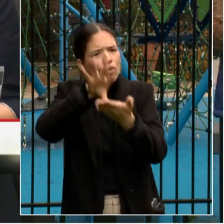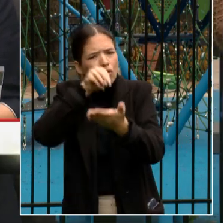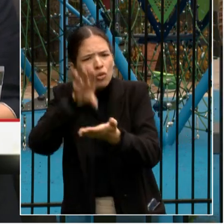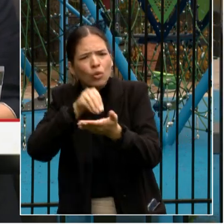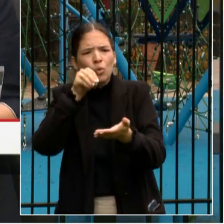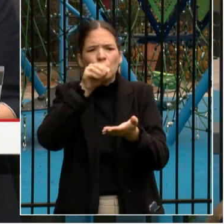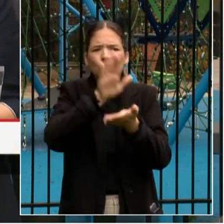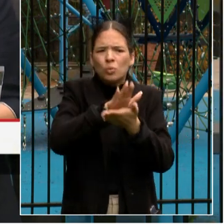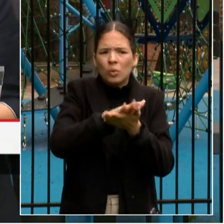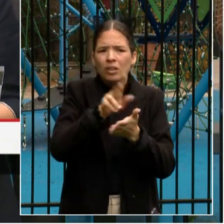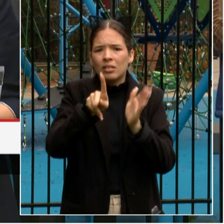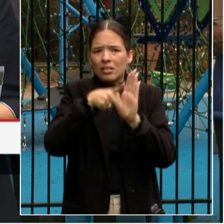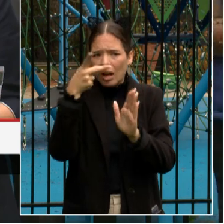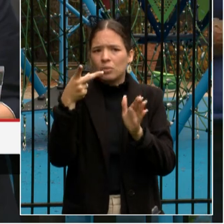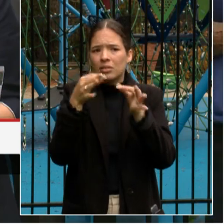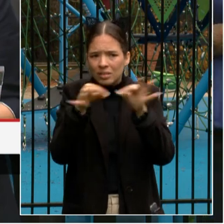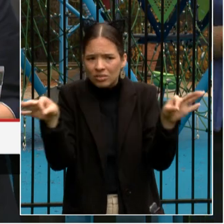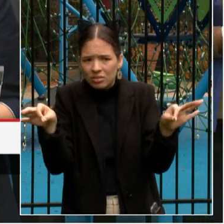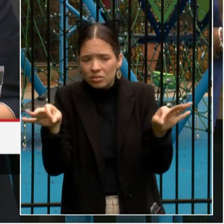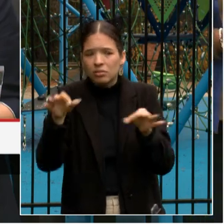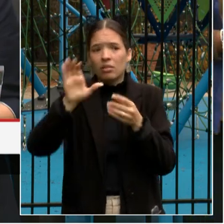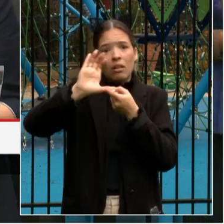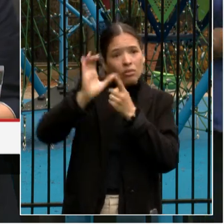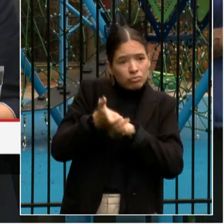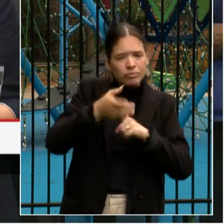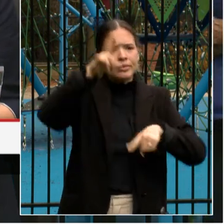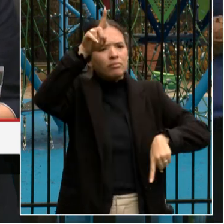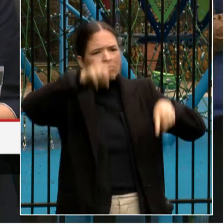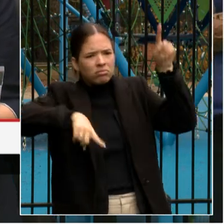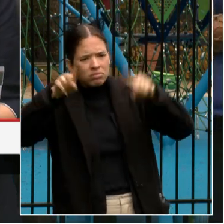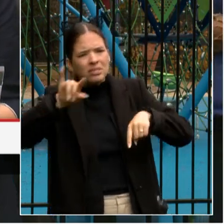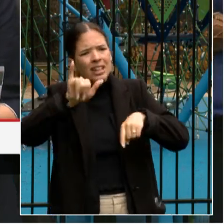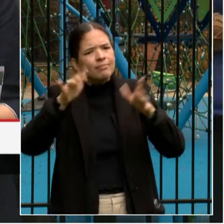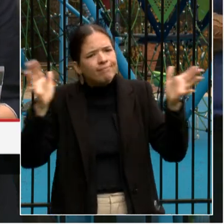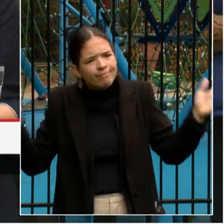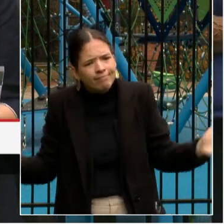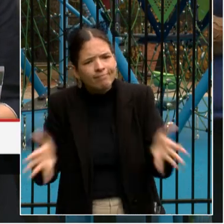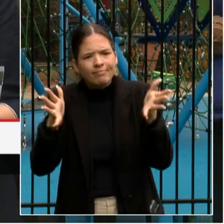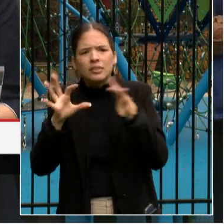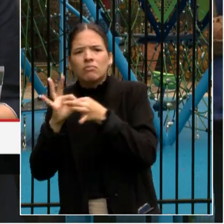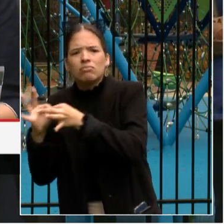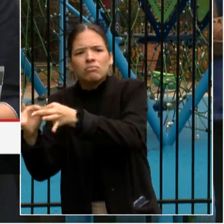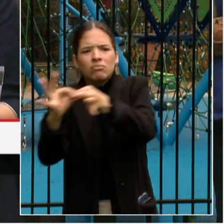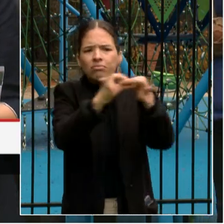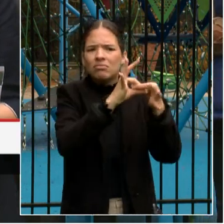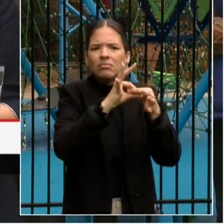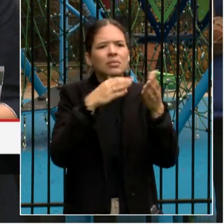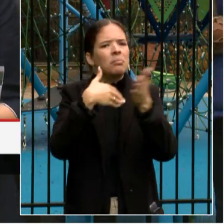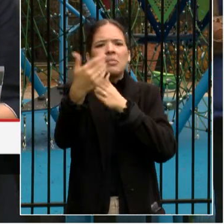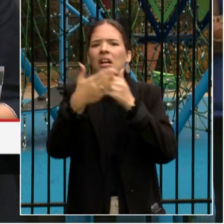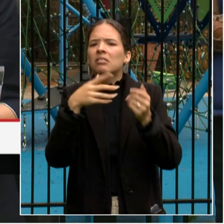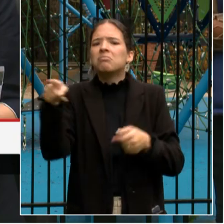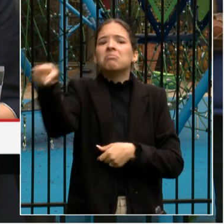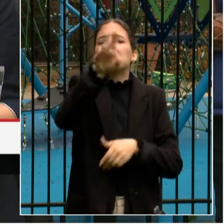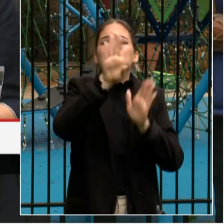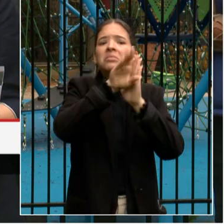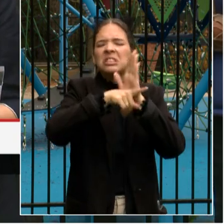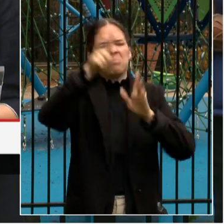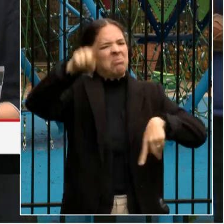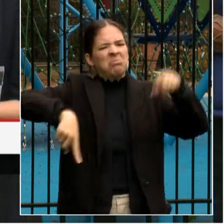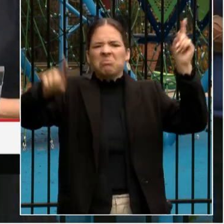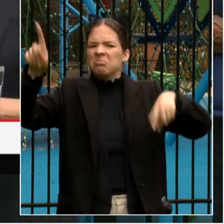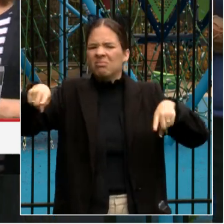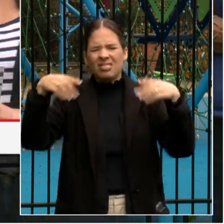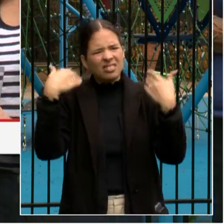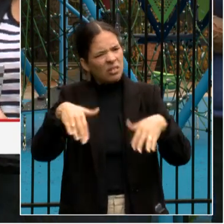diversity within Oyster Adams creates long-lasting friendships among students and families from different backgrounds. Our diversity is our strength.